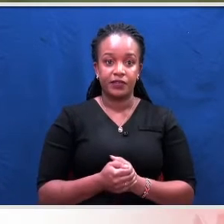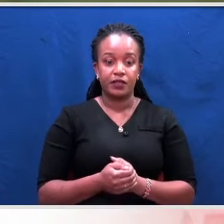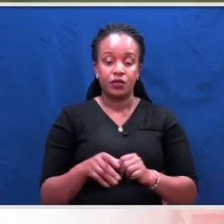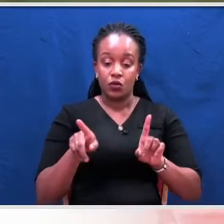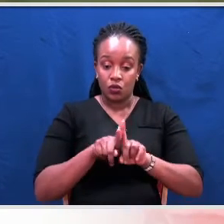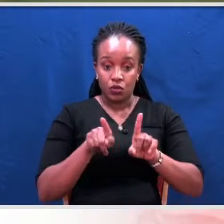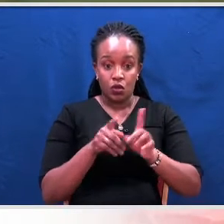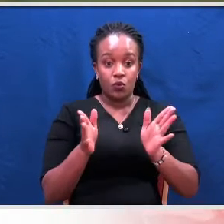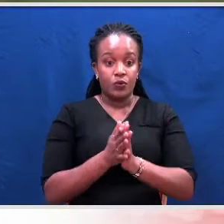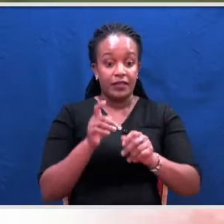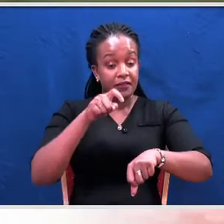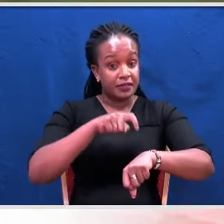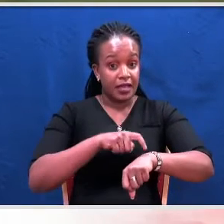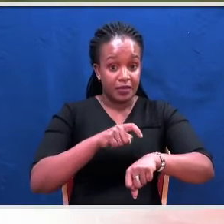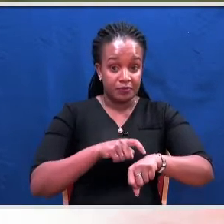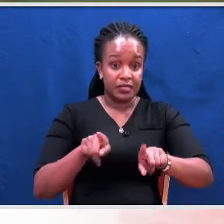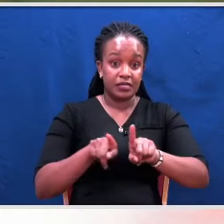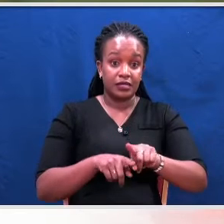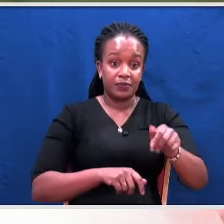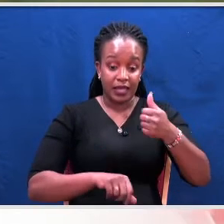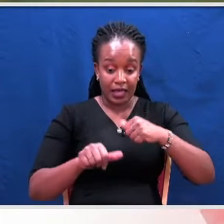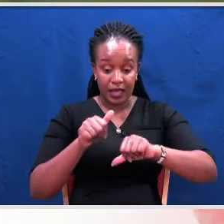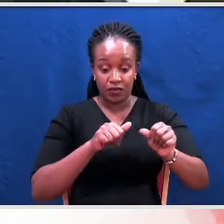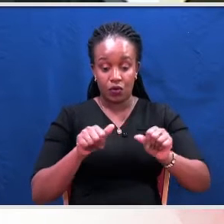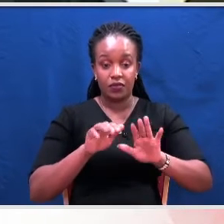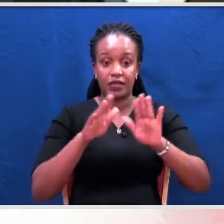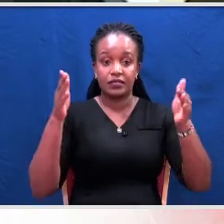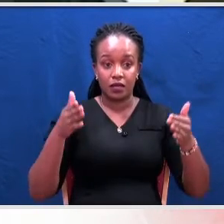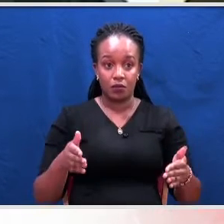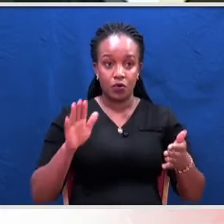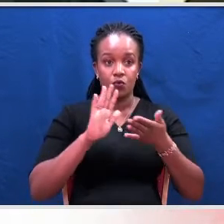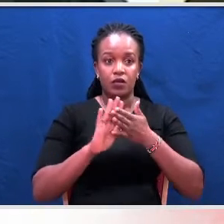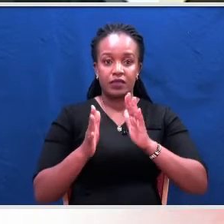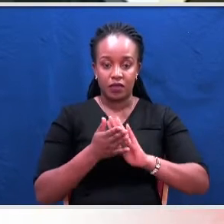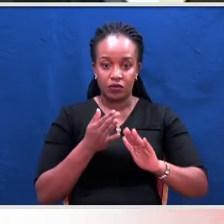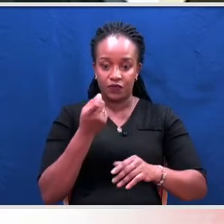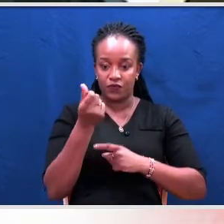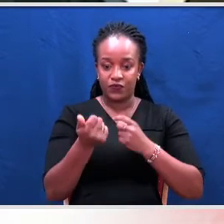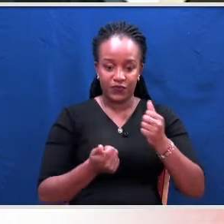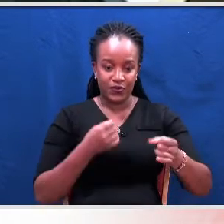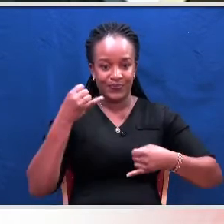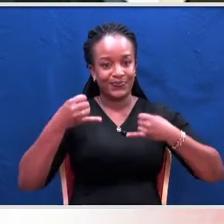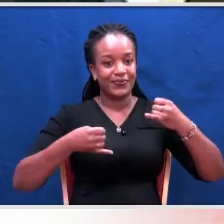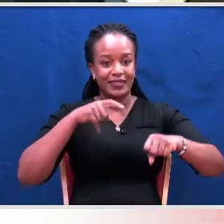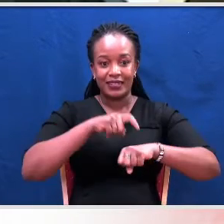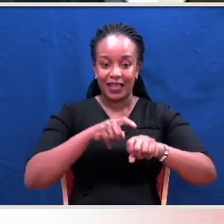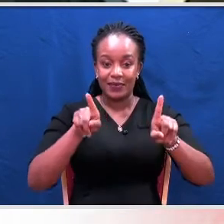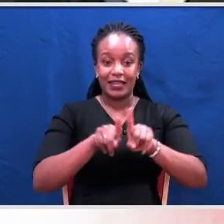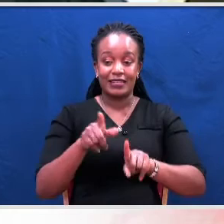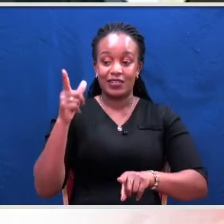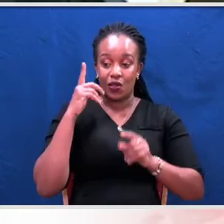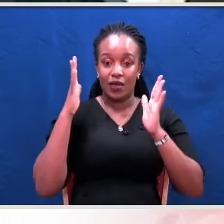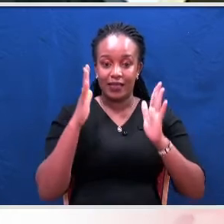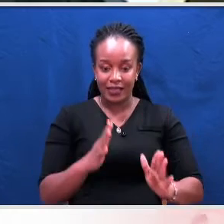time and a tough balancing act for the bench will however not go without a few light moments as lawyers negotiated for extra